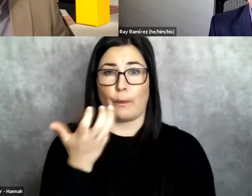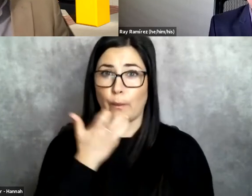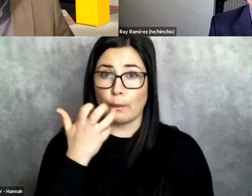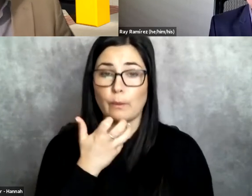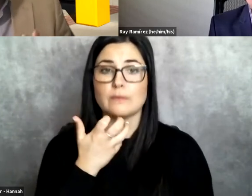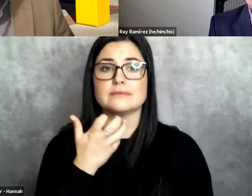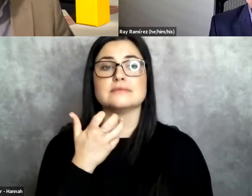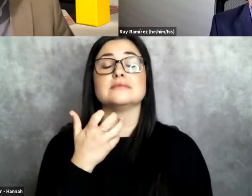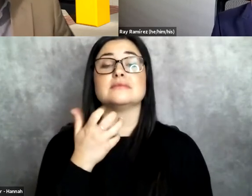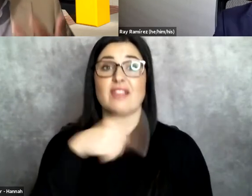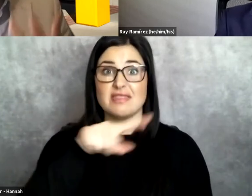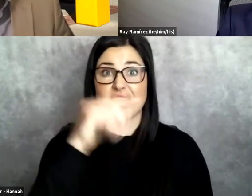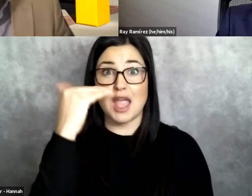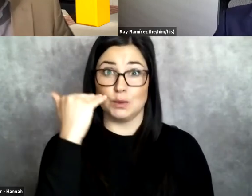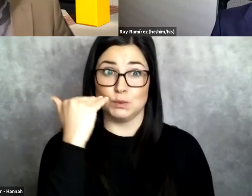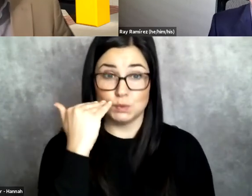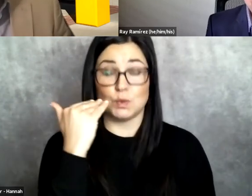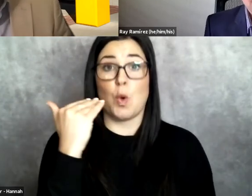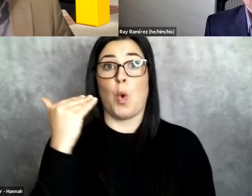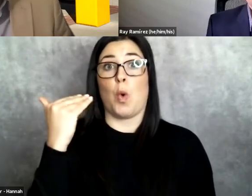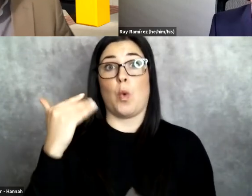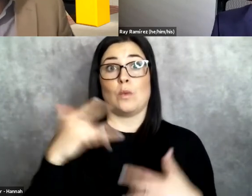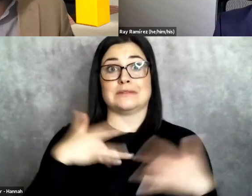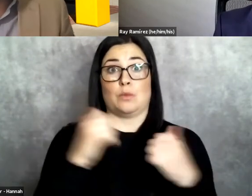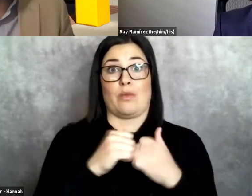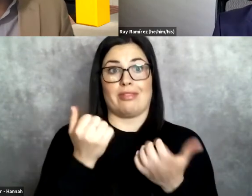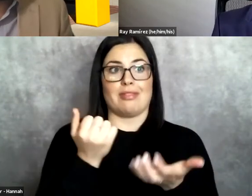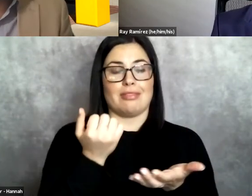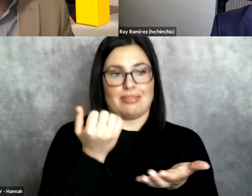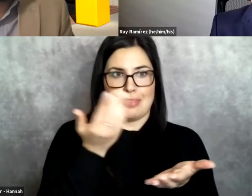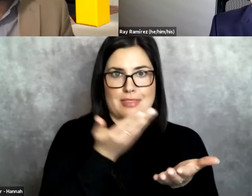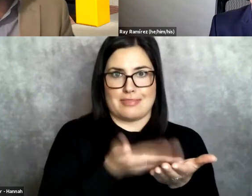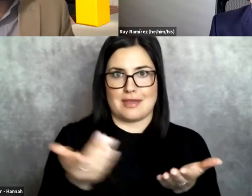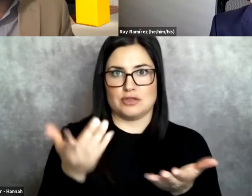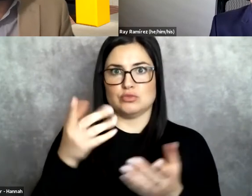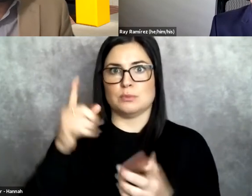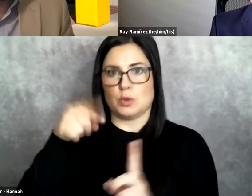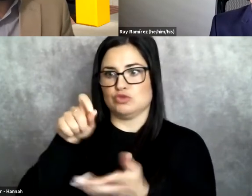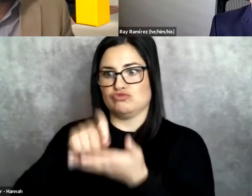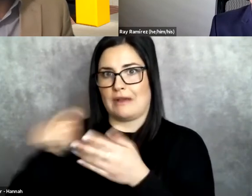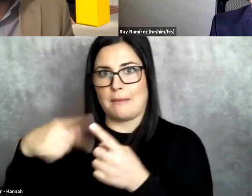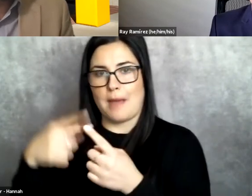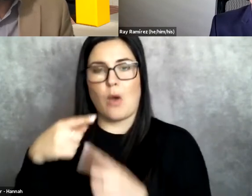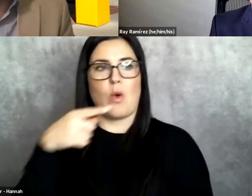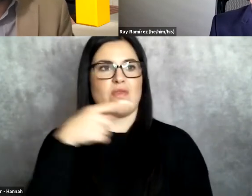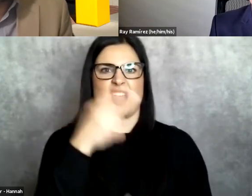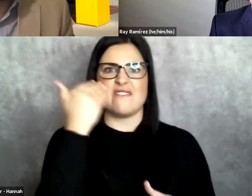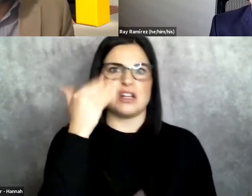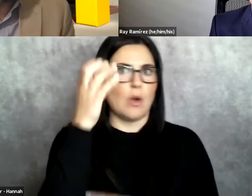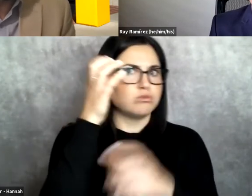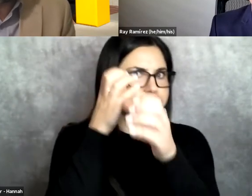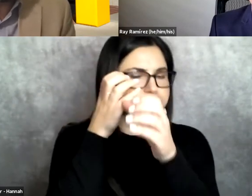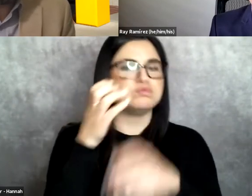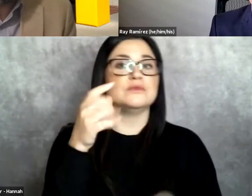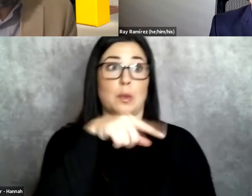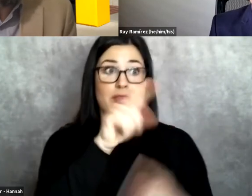And especially with folks that know the material that you're writing about, right? Because it kind of gets like that once where you're more like at the graduate level. Now you're going to a tutor